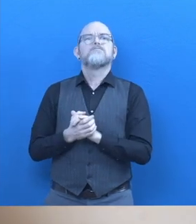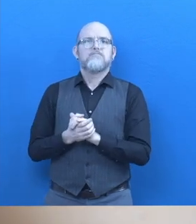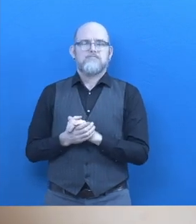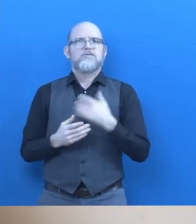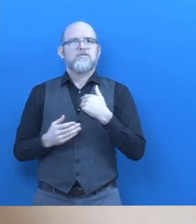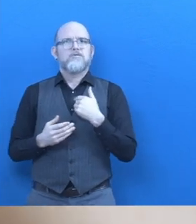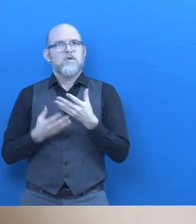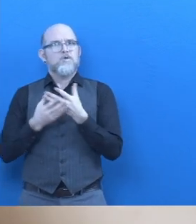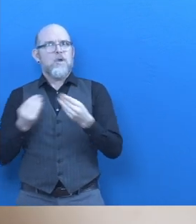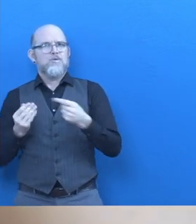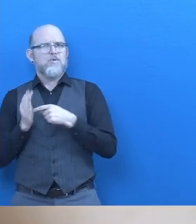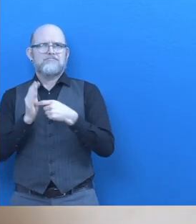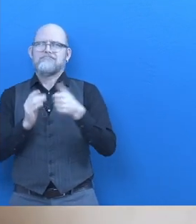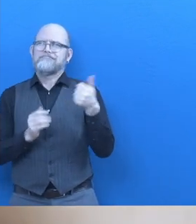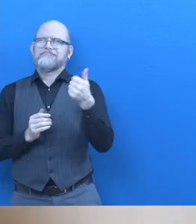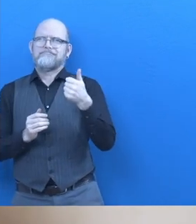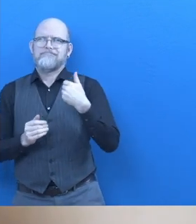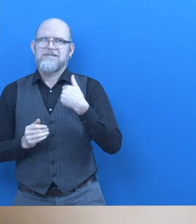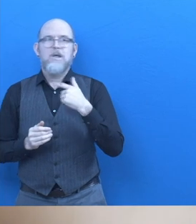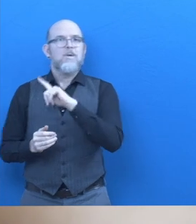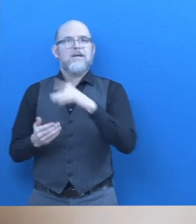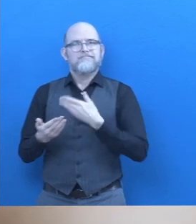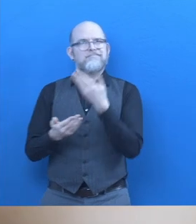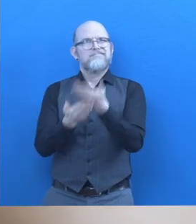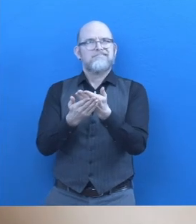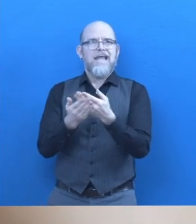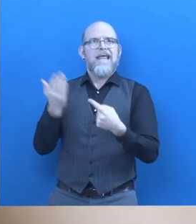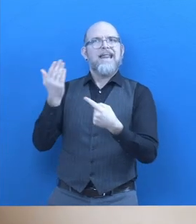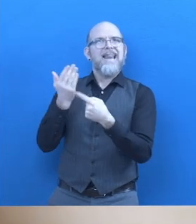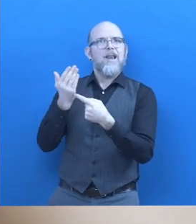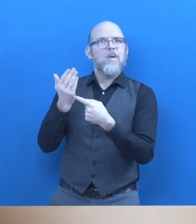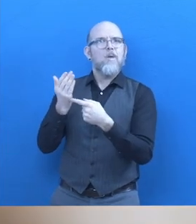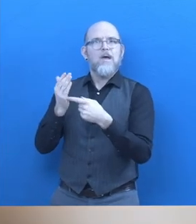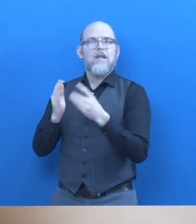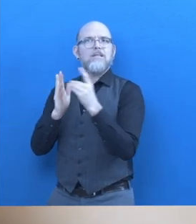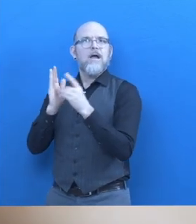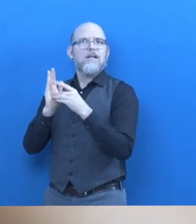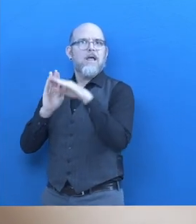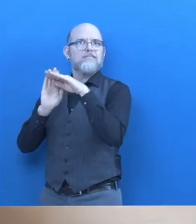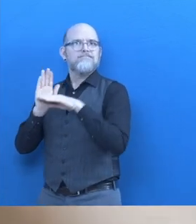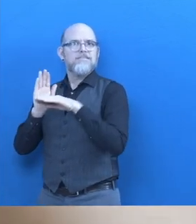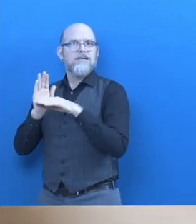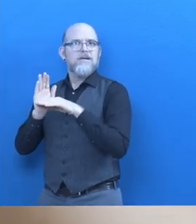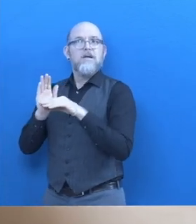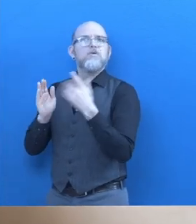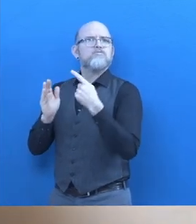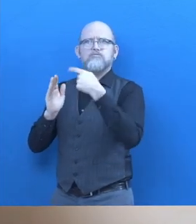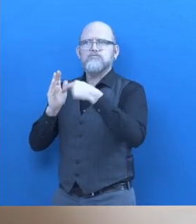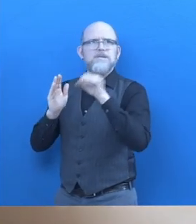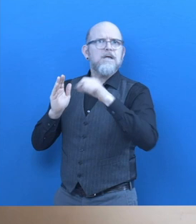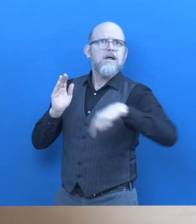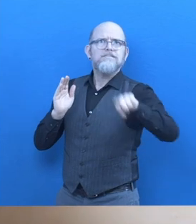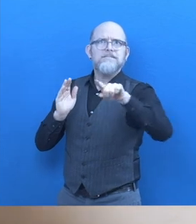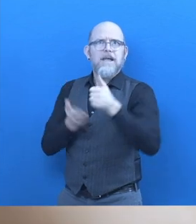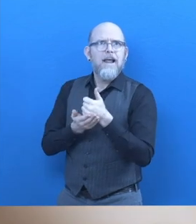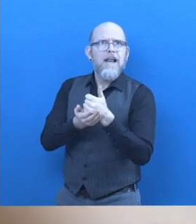its ability to use technology and data. We use data to help organization,